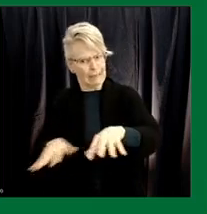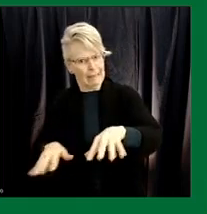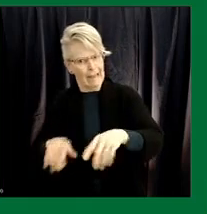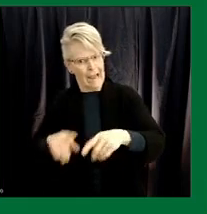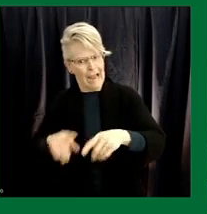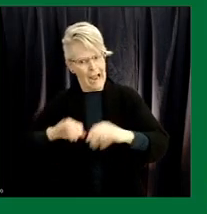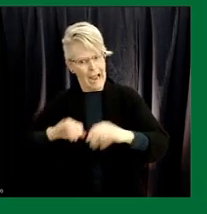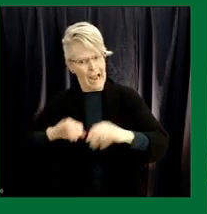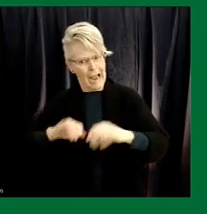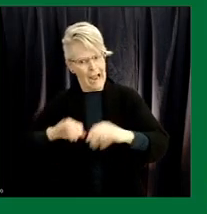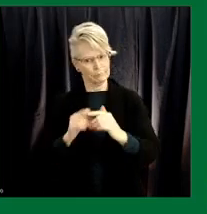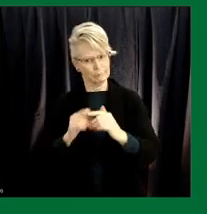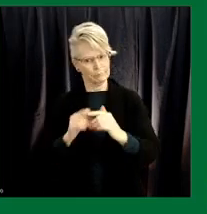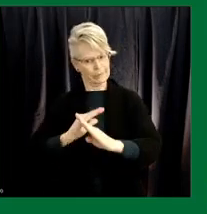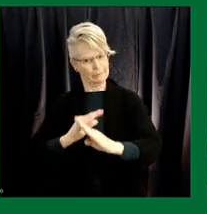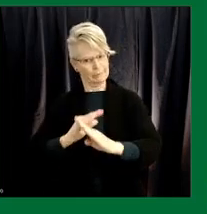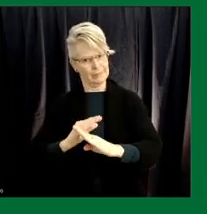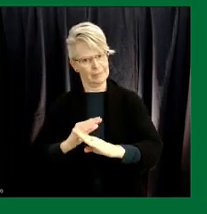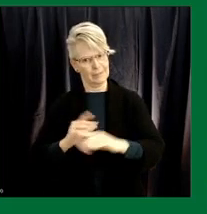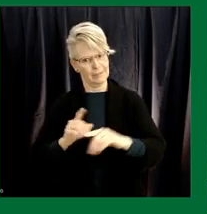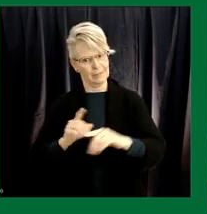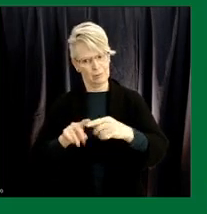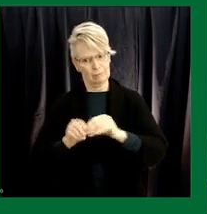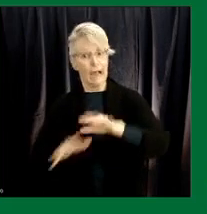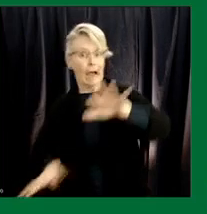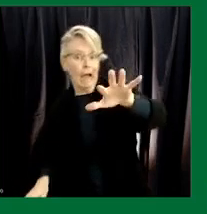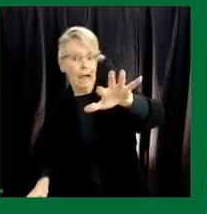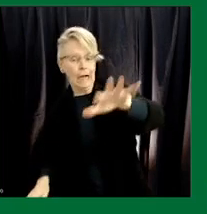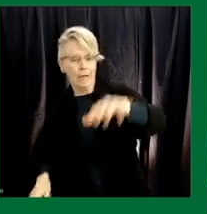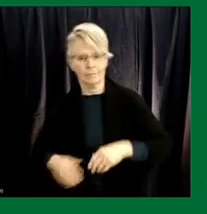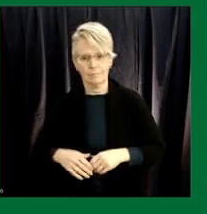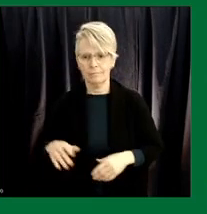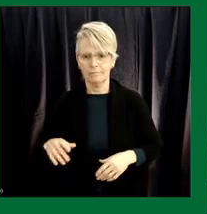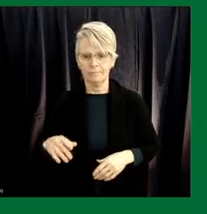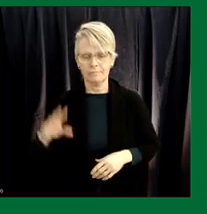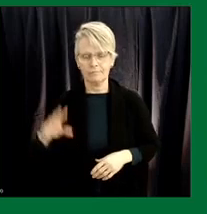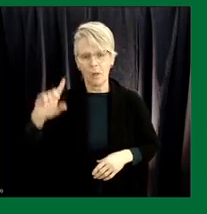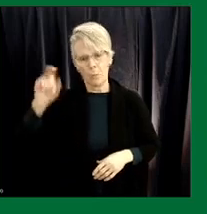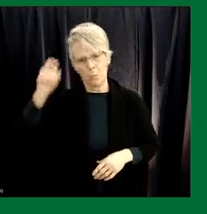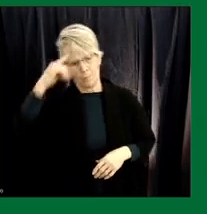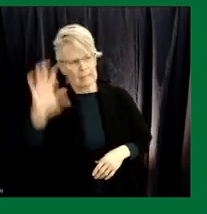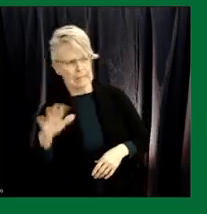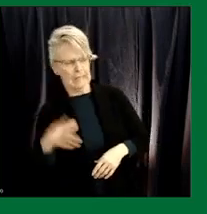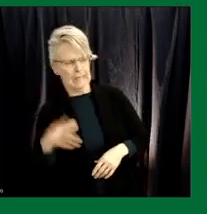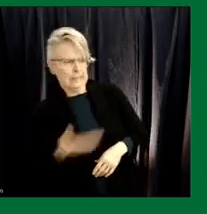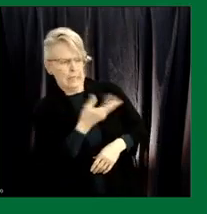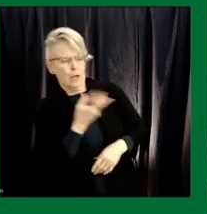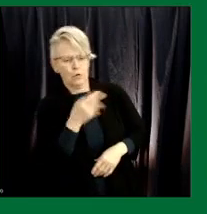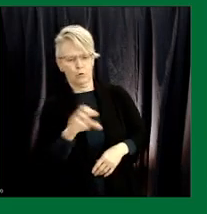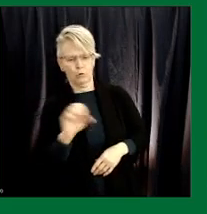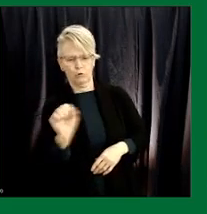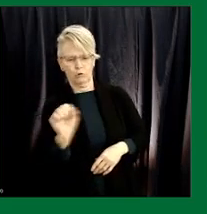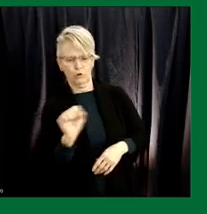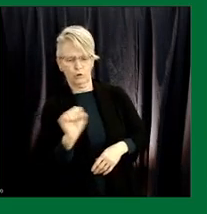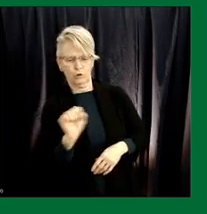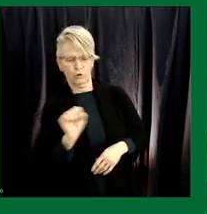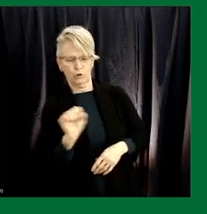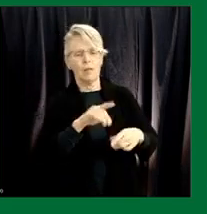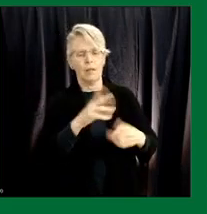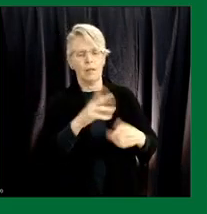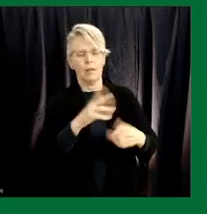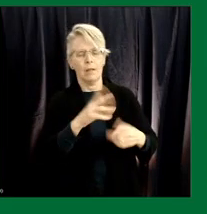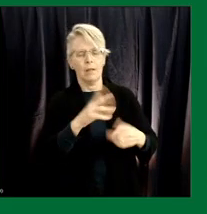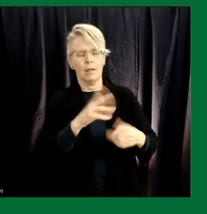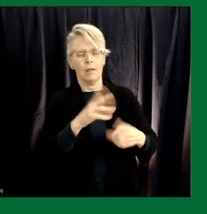uh the variants from uh becoming more of a concern i'll let dr shahab answer some of the the what if part of the of the